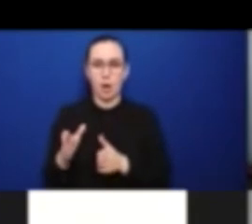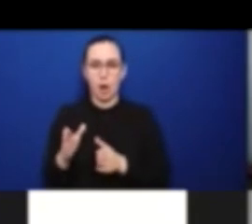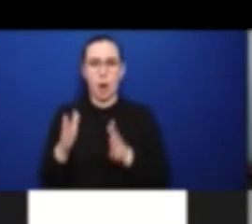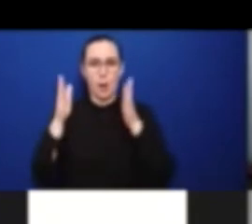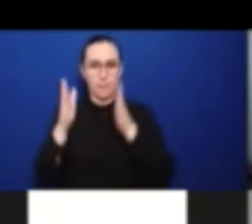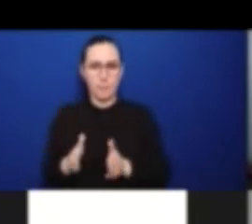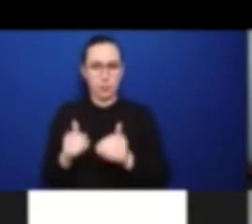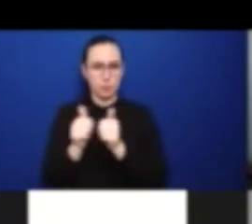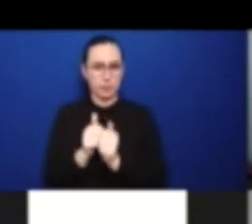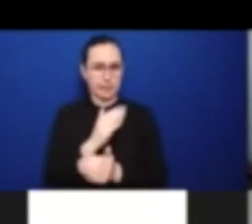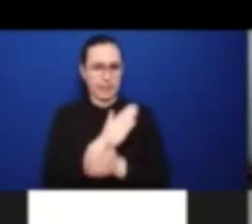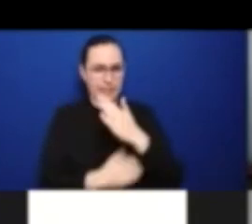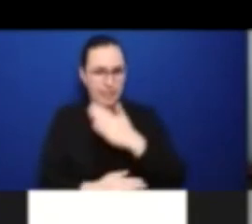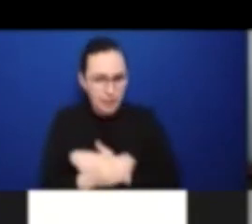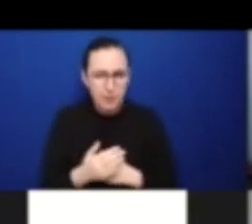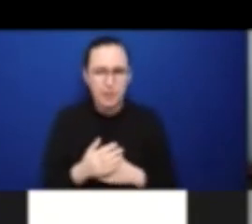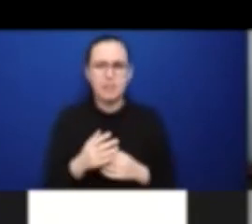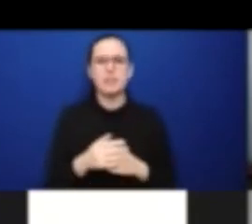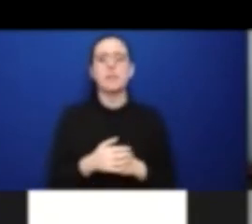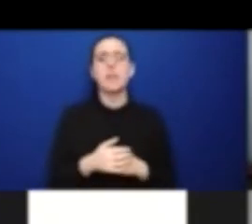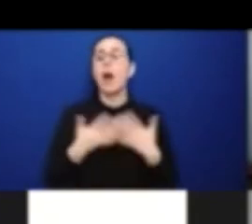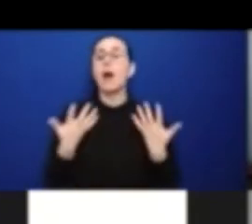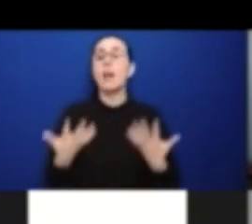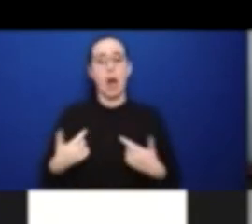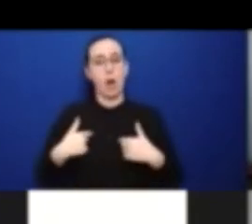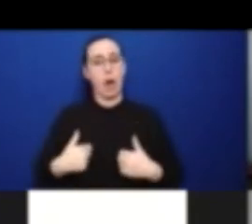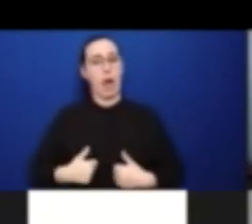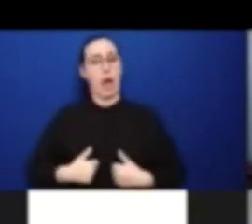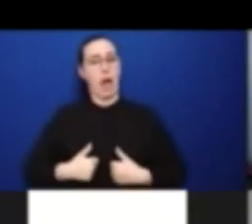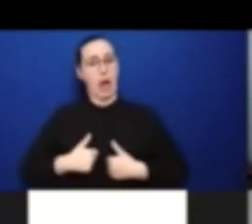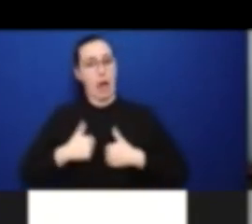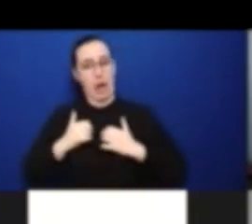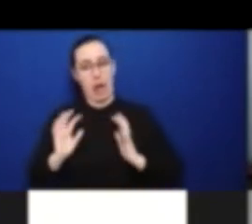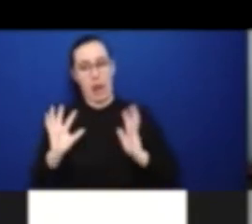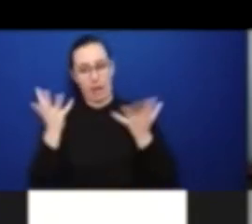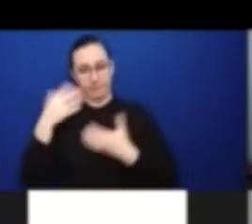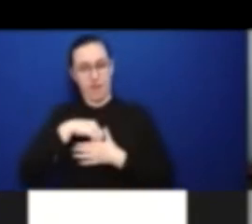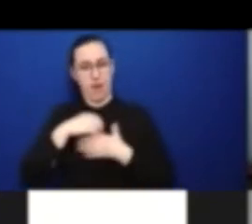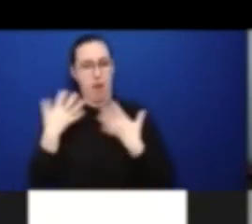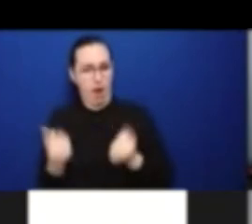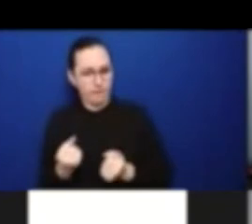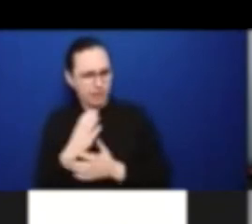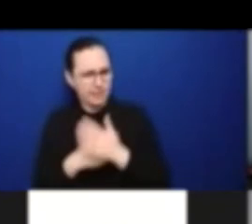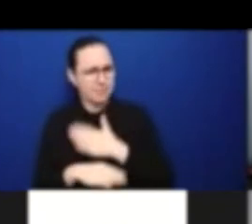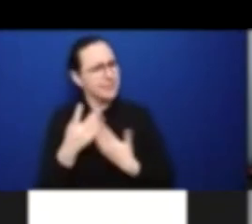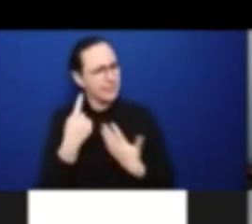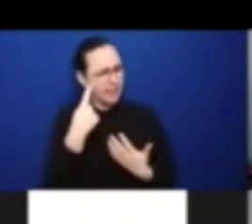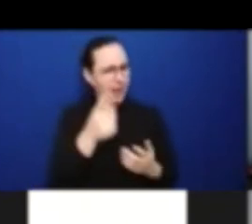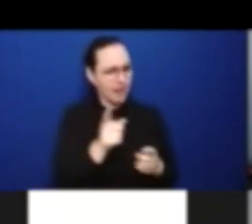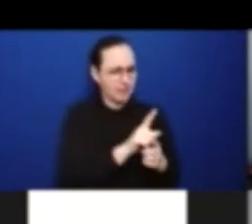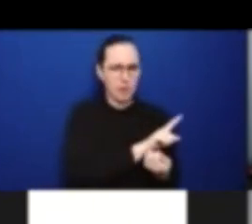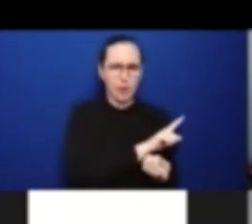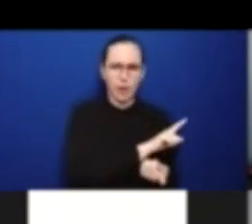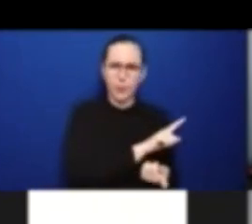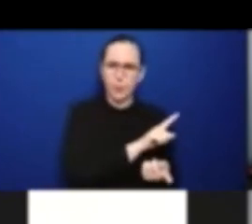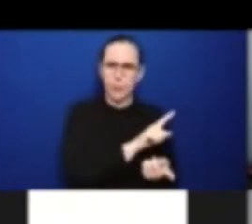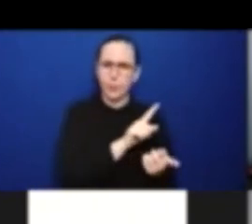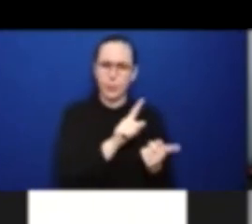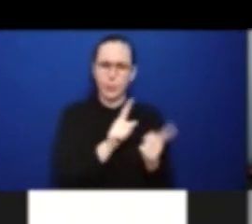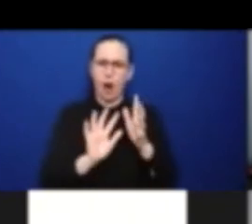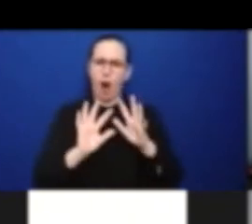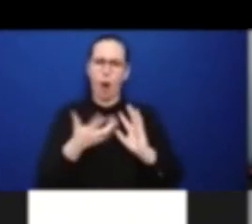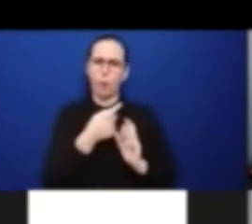this evolution of language is very much revealing on a change of mindset and culture